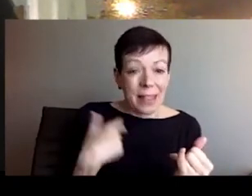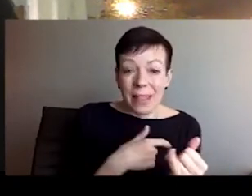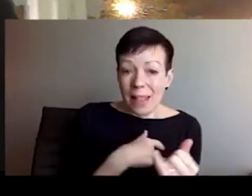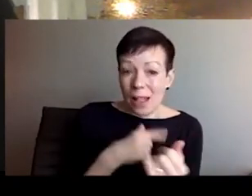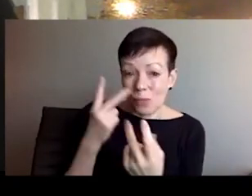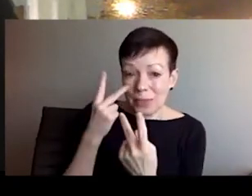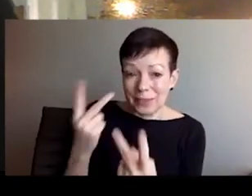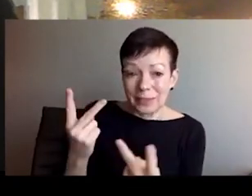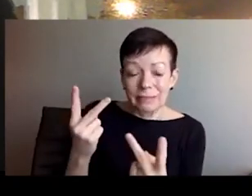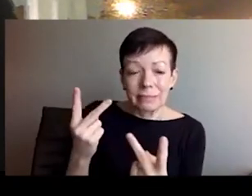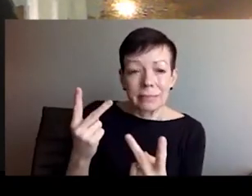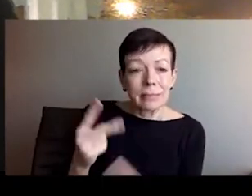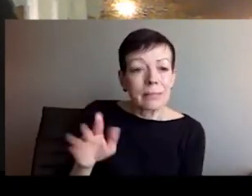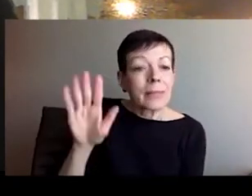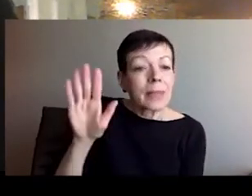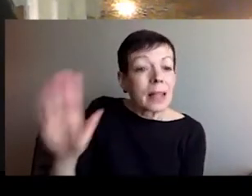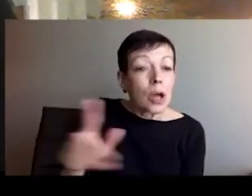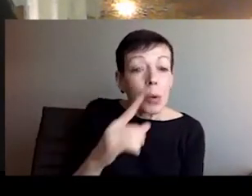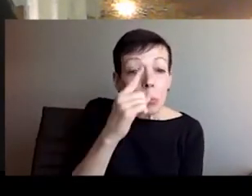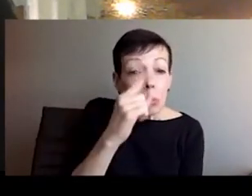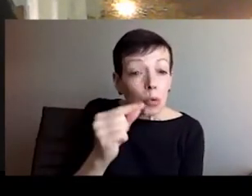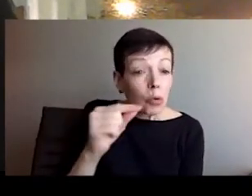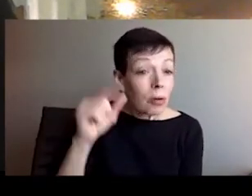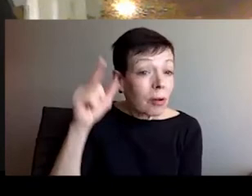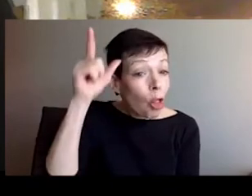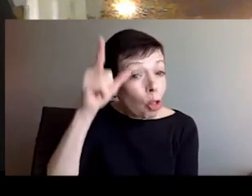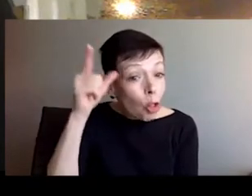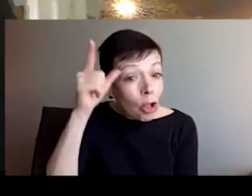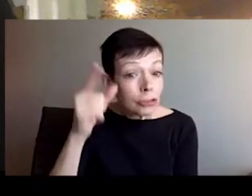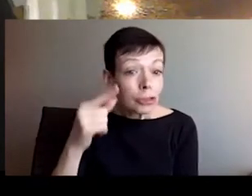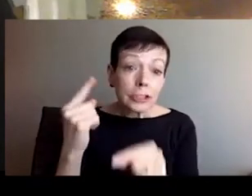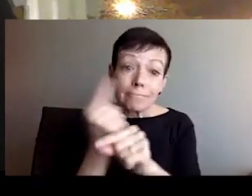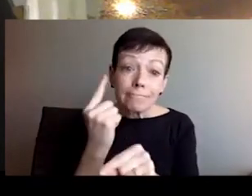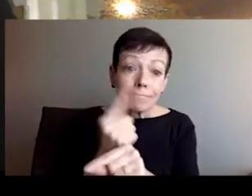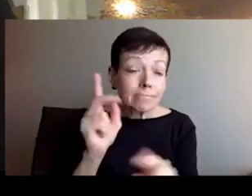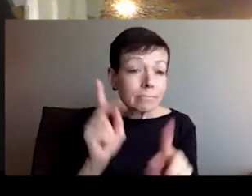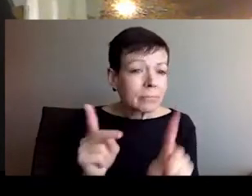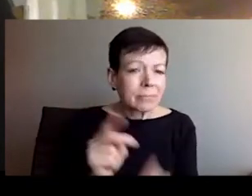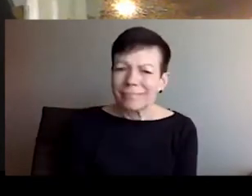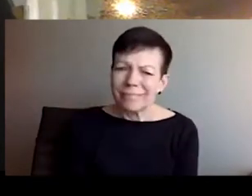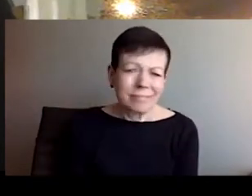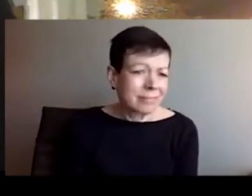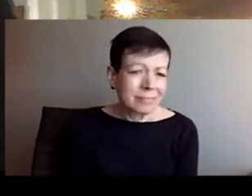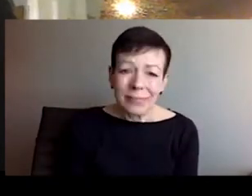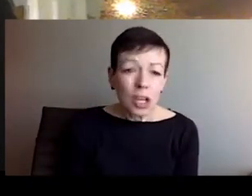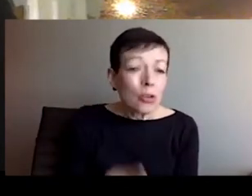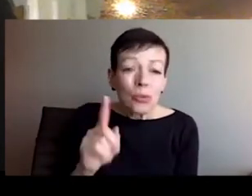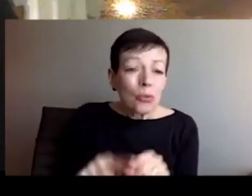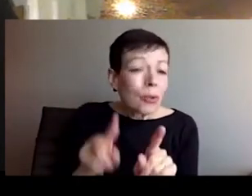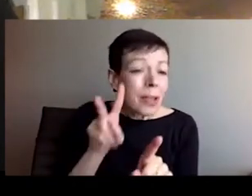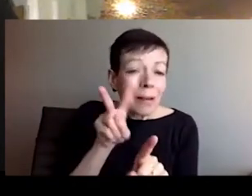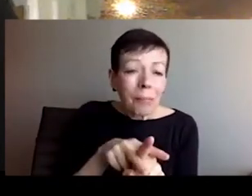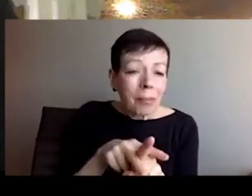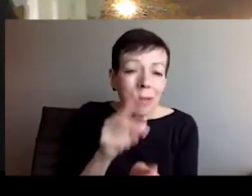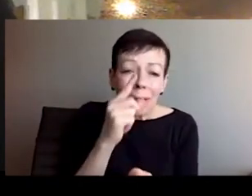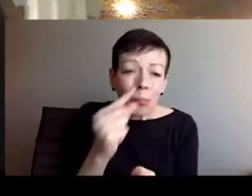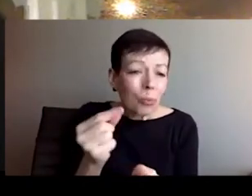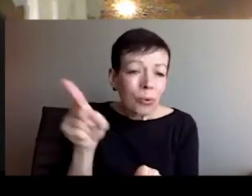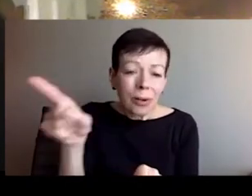capitalism, I was thinking about the motivation of his decision, first of all, his motivation about